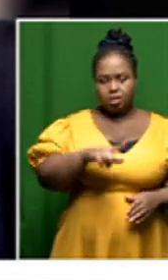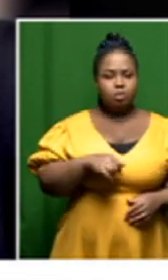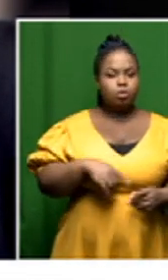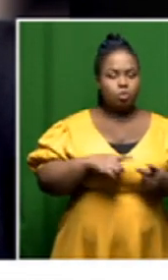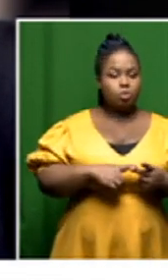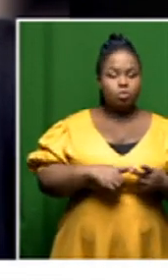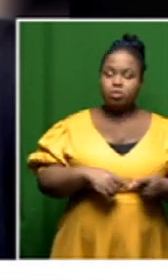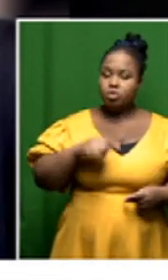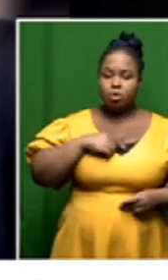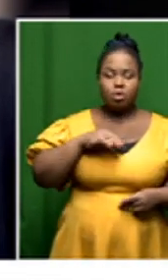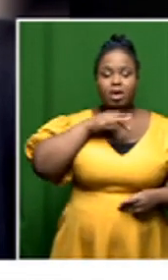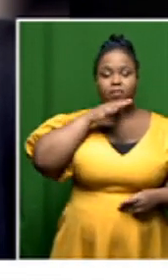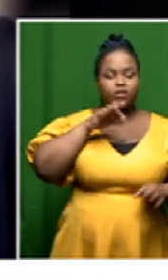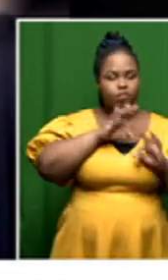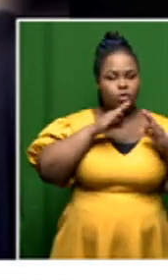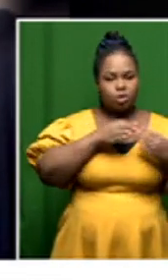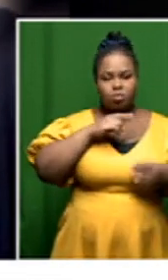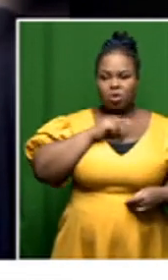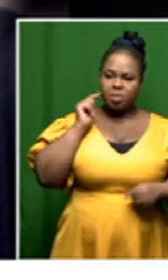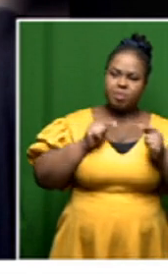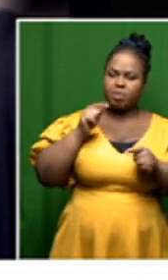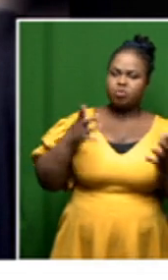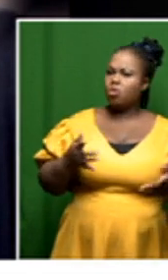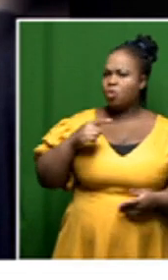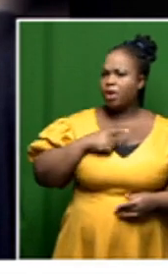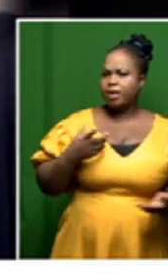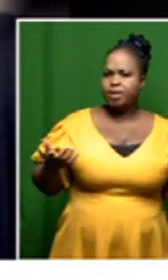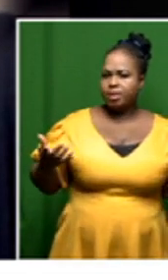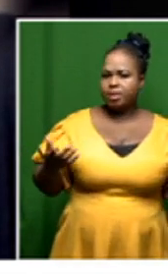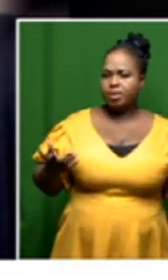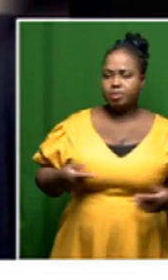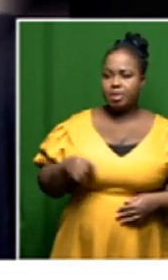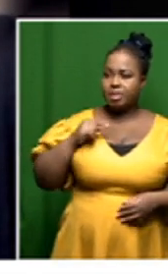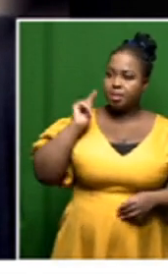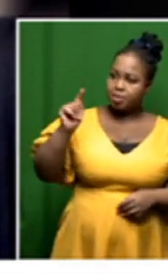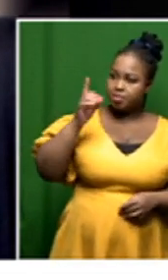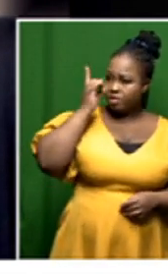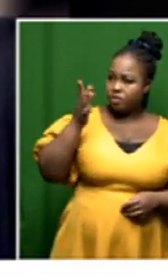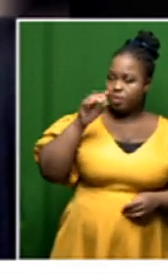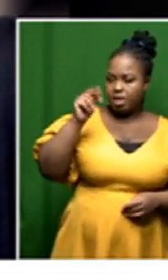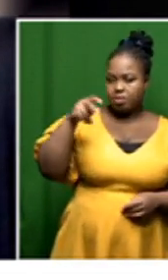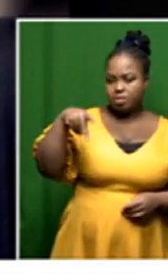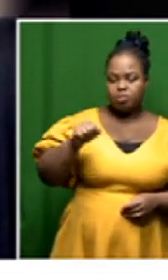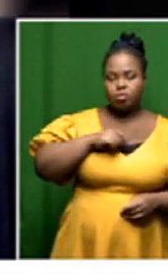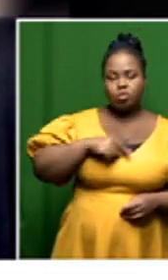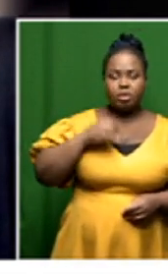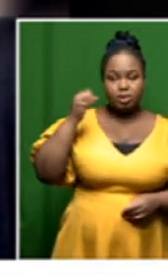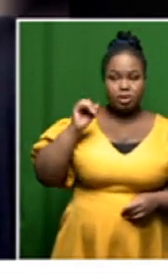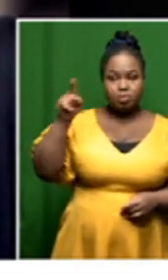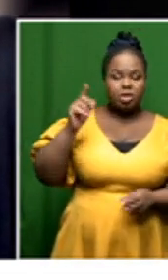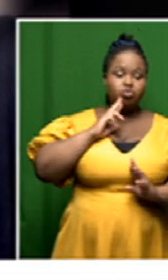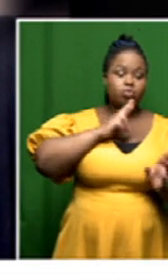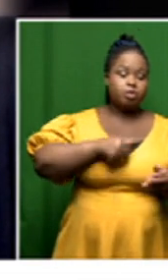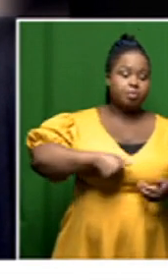languages of threats that they are making apparently towards the npa which we say has a lot still to answer